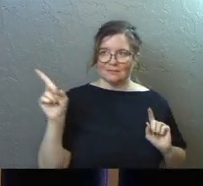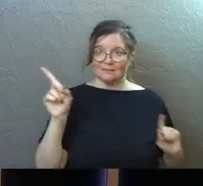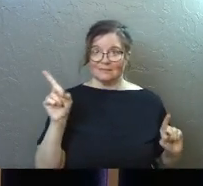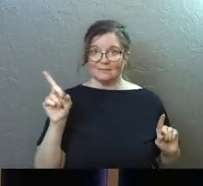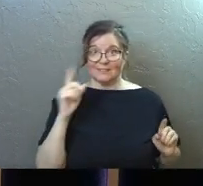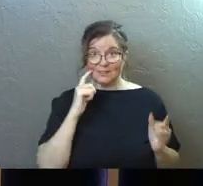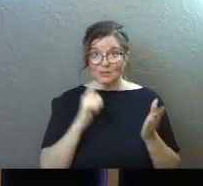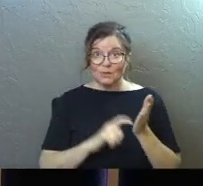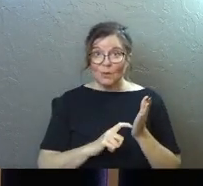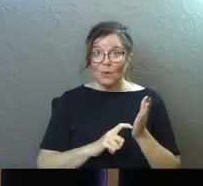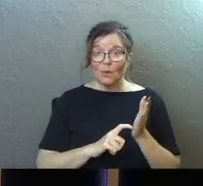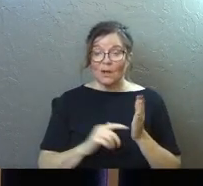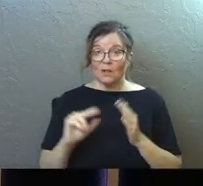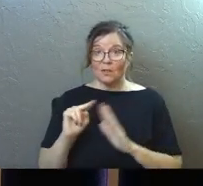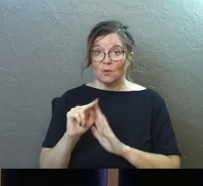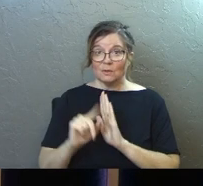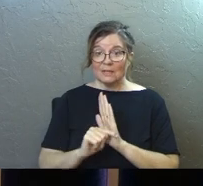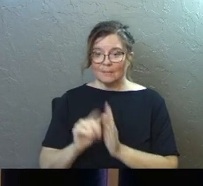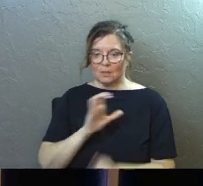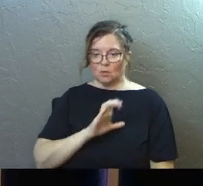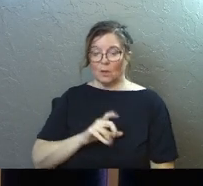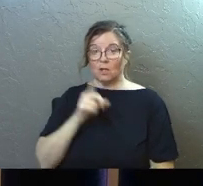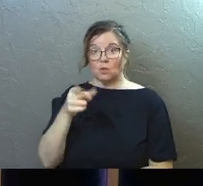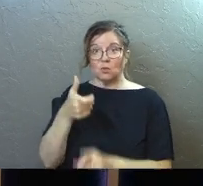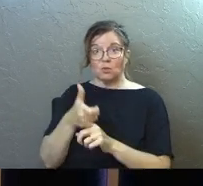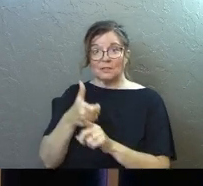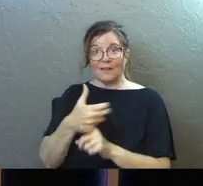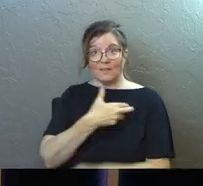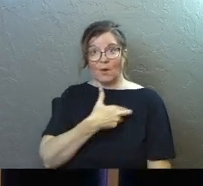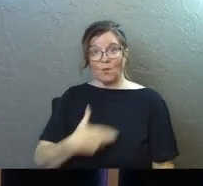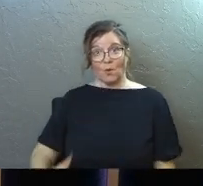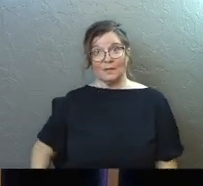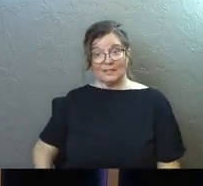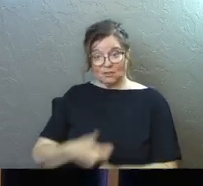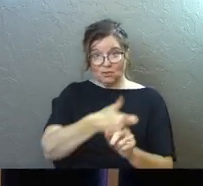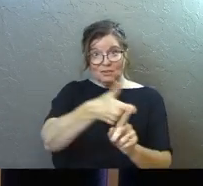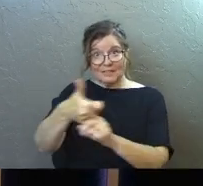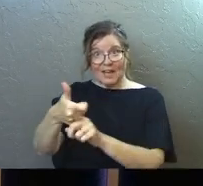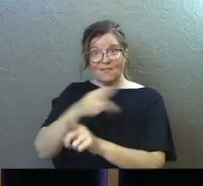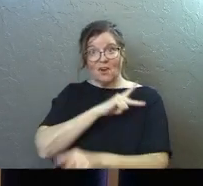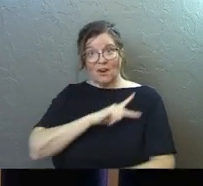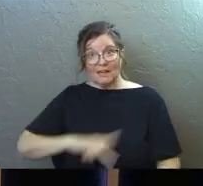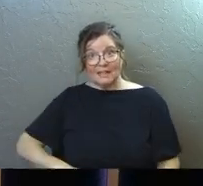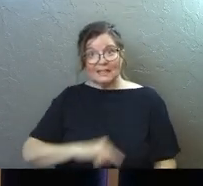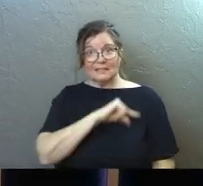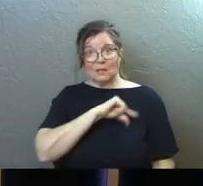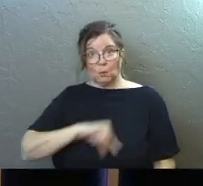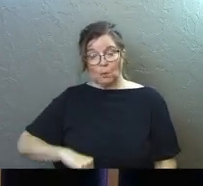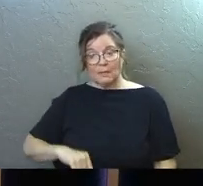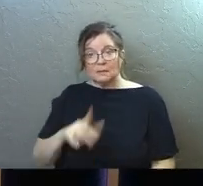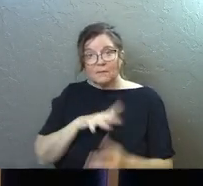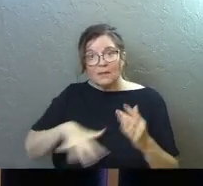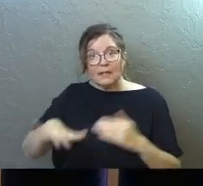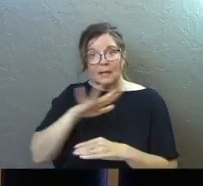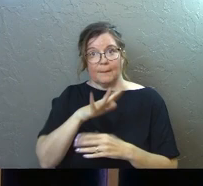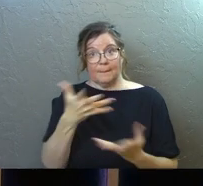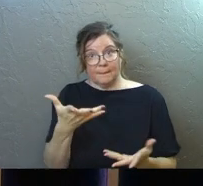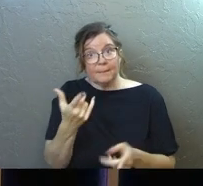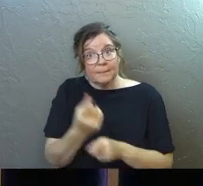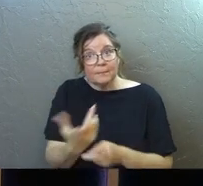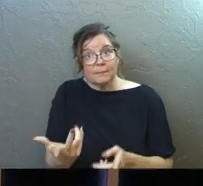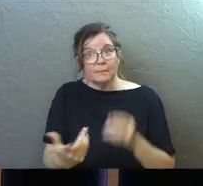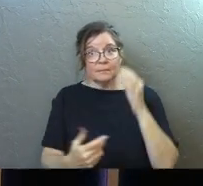Did you know that the New Testament says that in Christ you are royalty today? You are kings and queens of the kingdom, right?